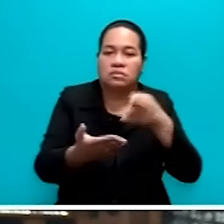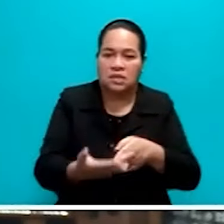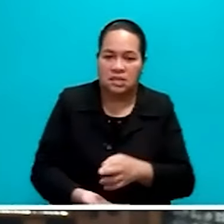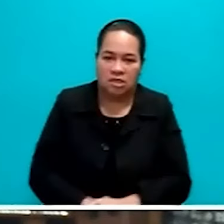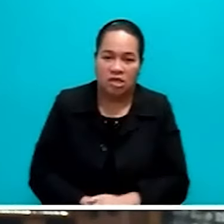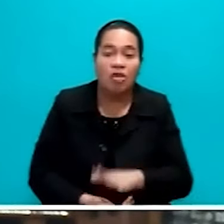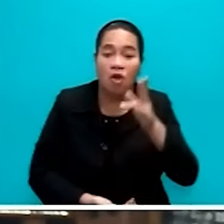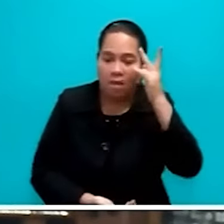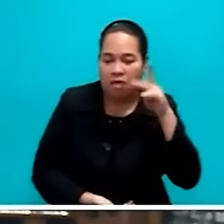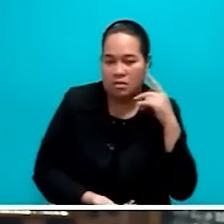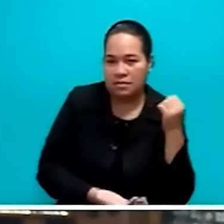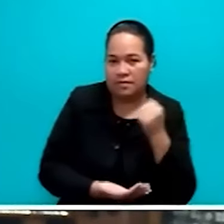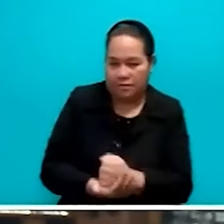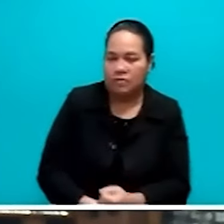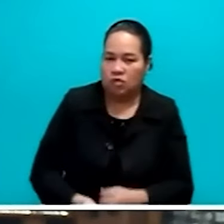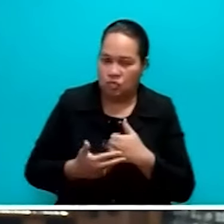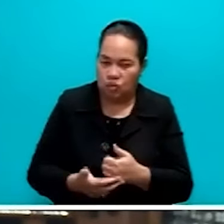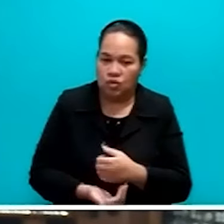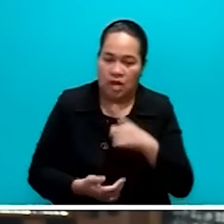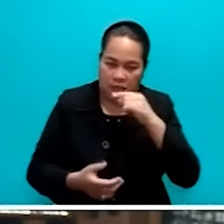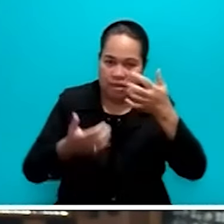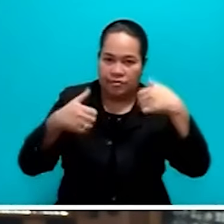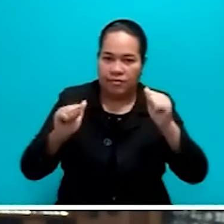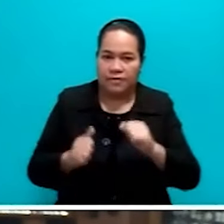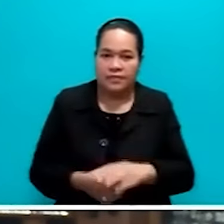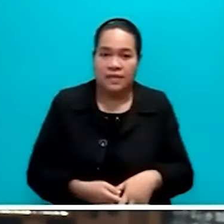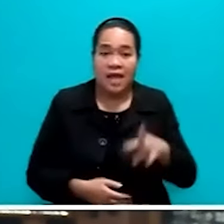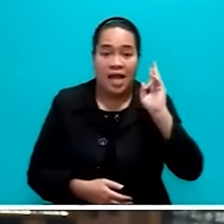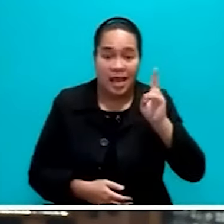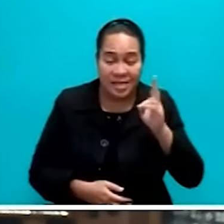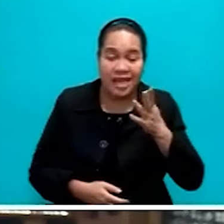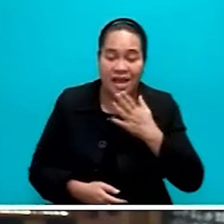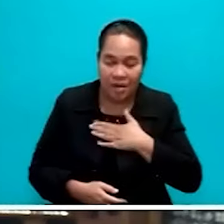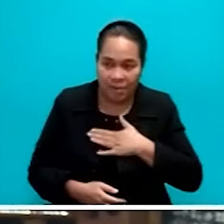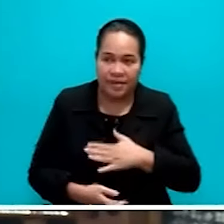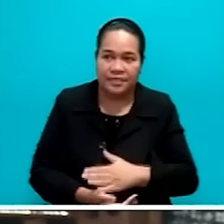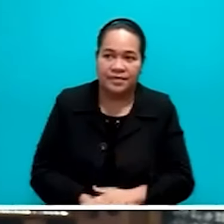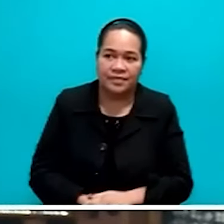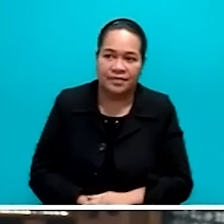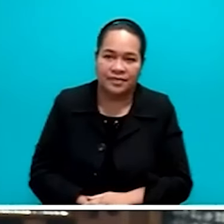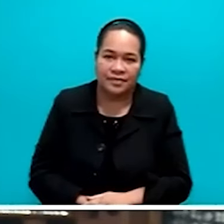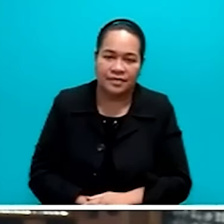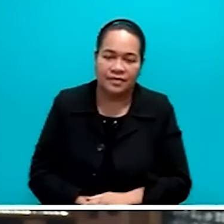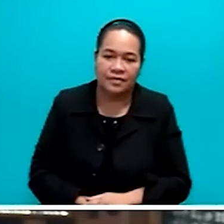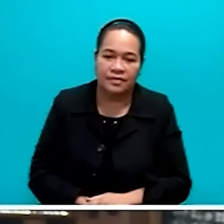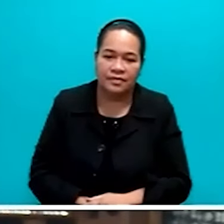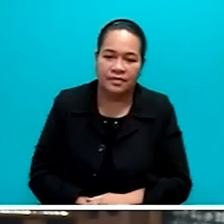On governance, Mr. Speaker, sir, I reiterate and believe that faith,